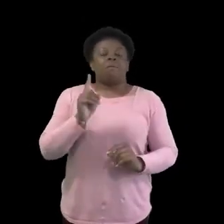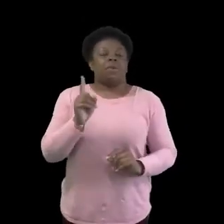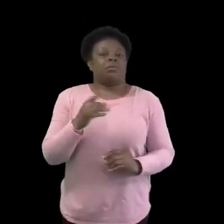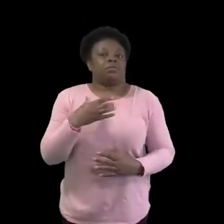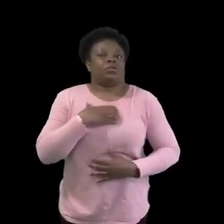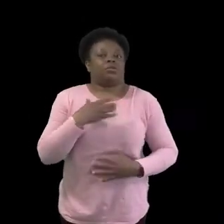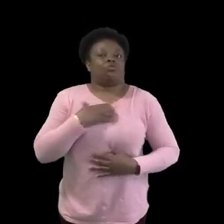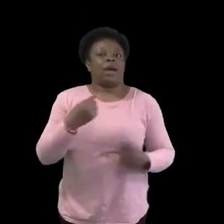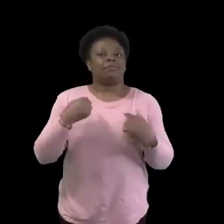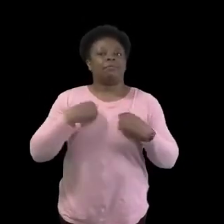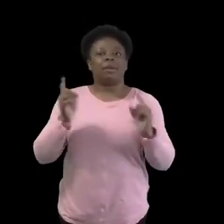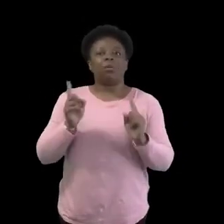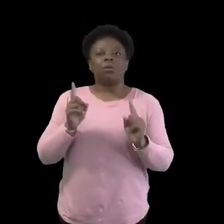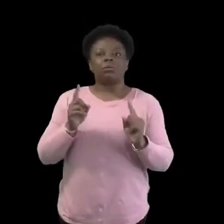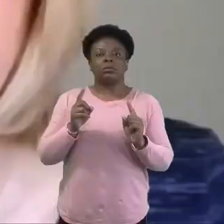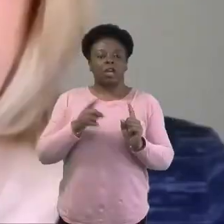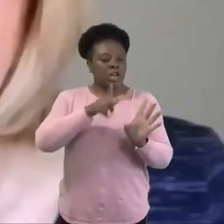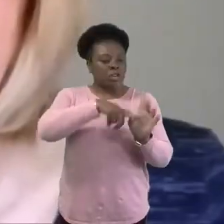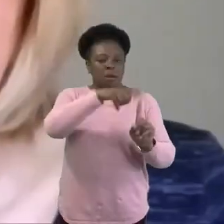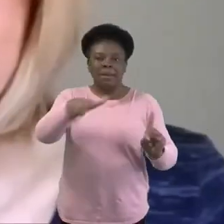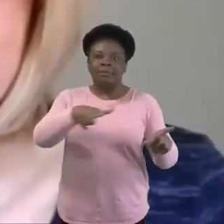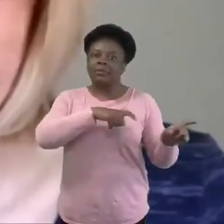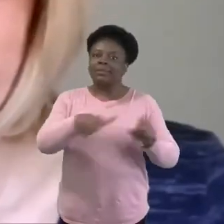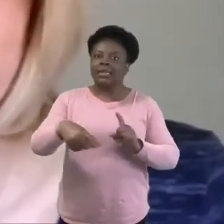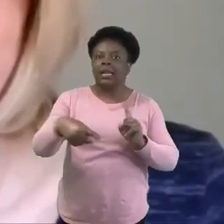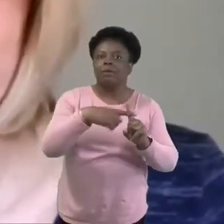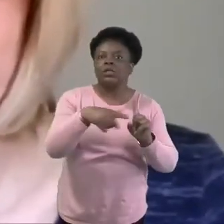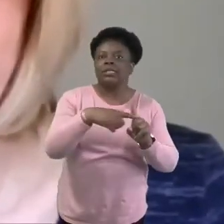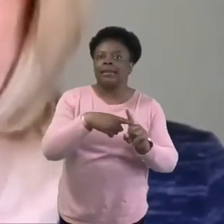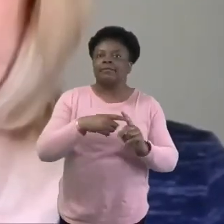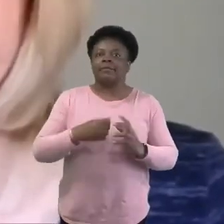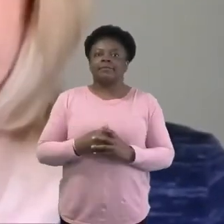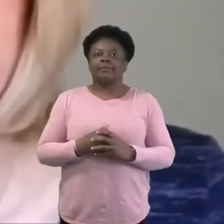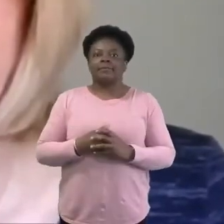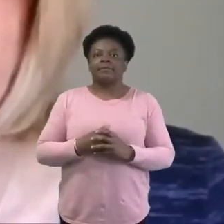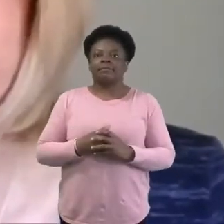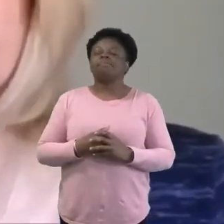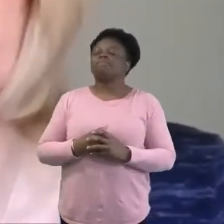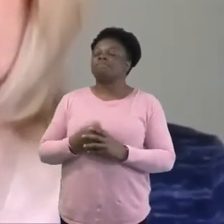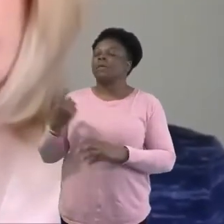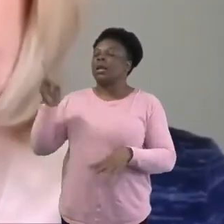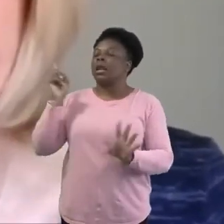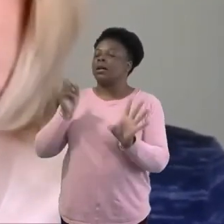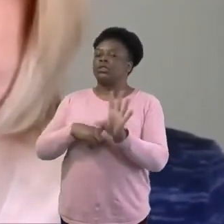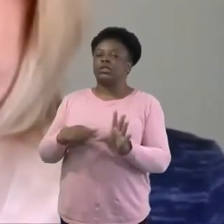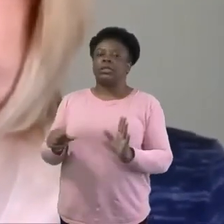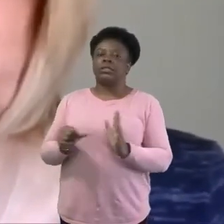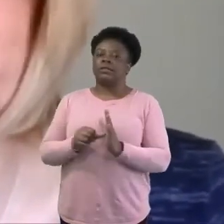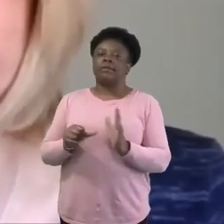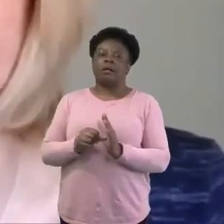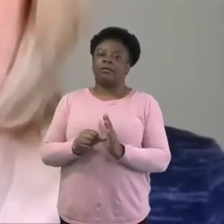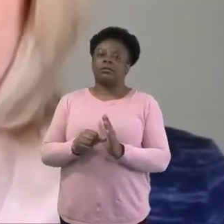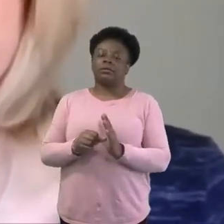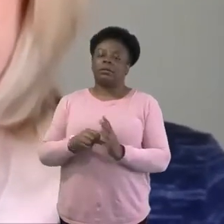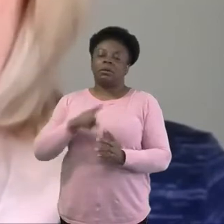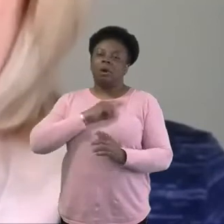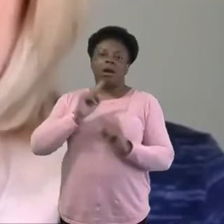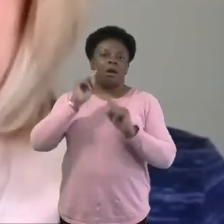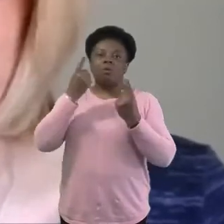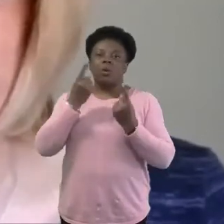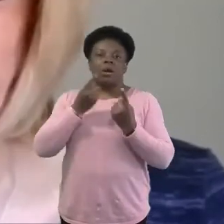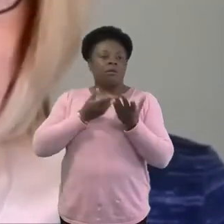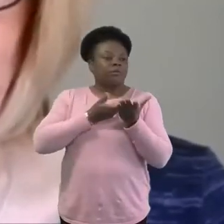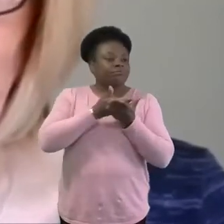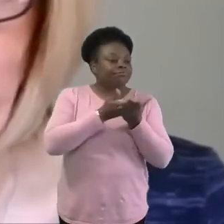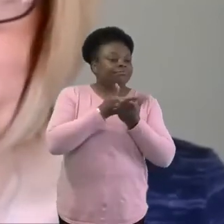been the positivity of the young people. The last year has been difficult because we haven't been able to chat to parents and